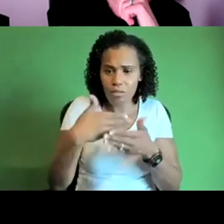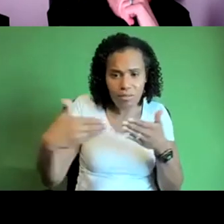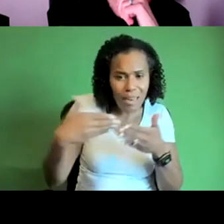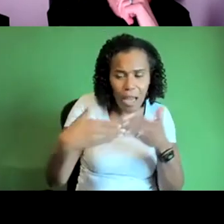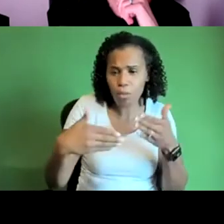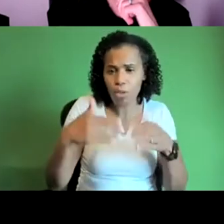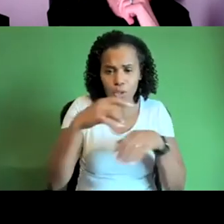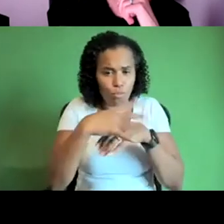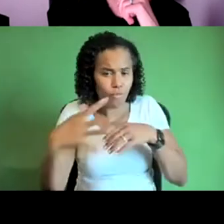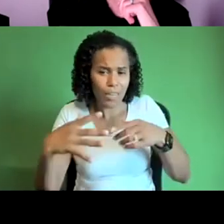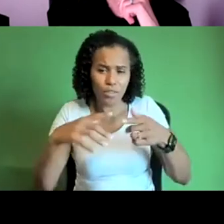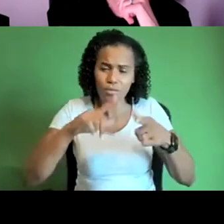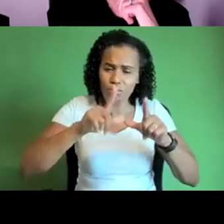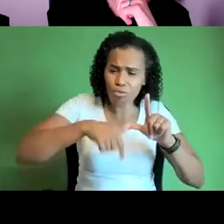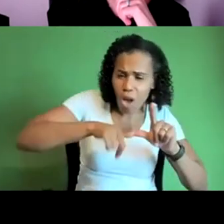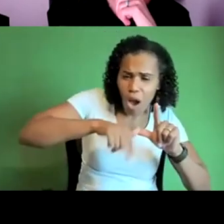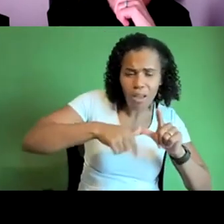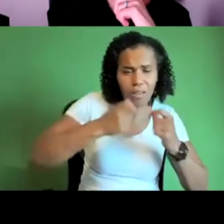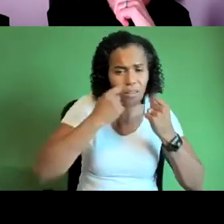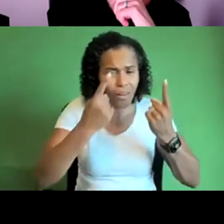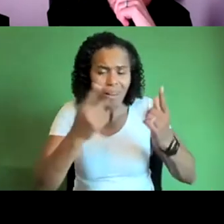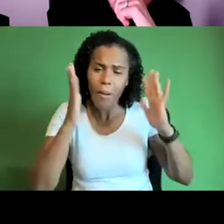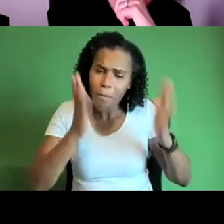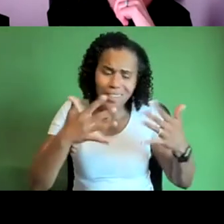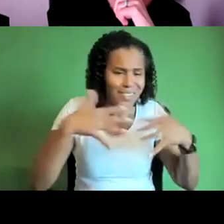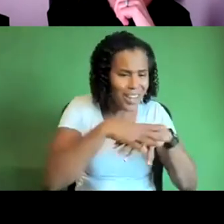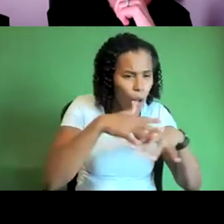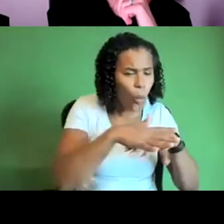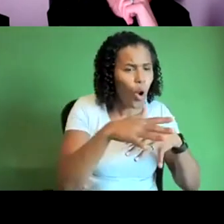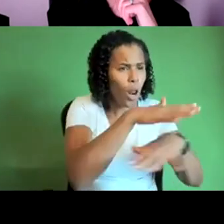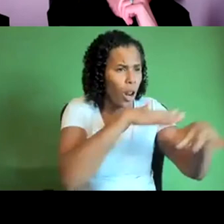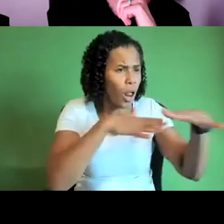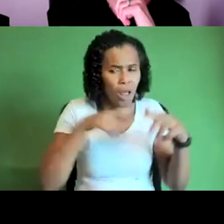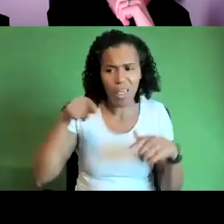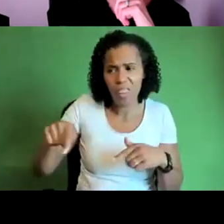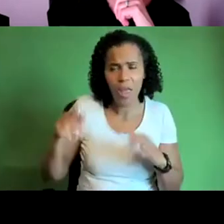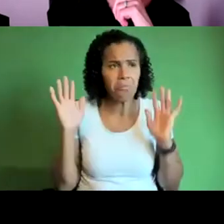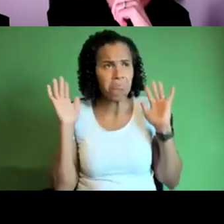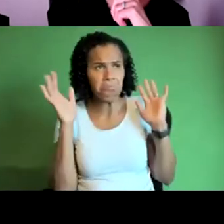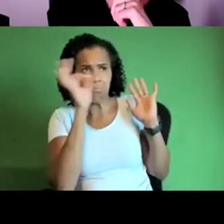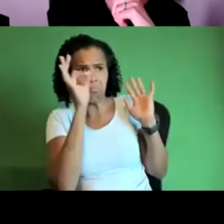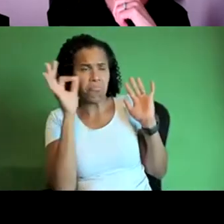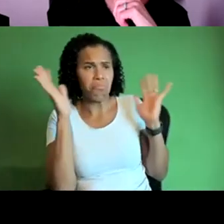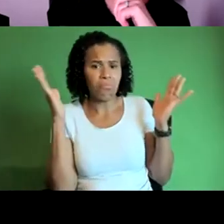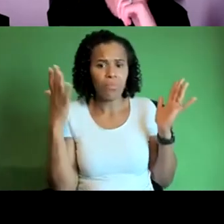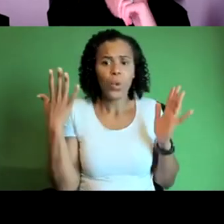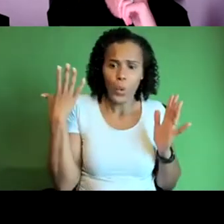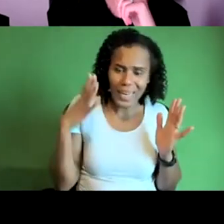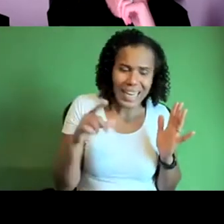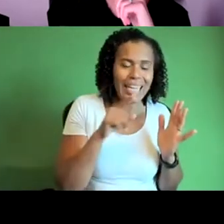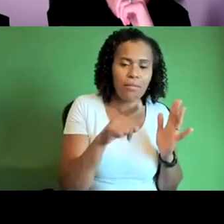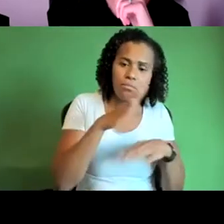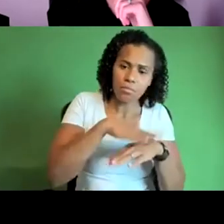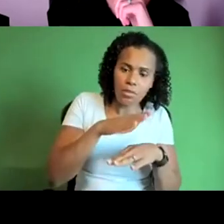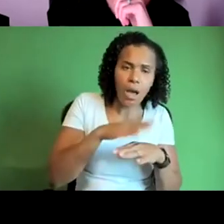understanding about networking and all these things decoded for you by people who you know have the skill and the patience